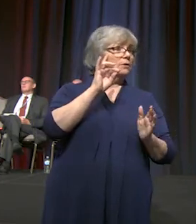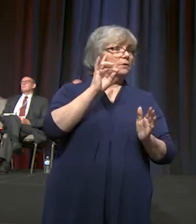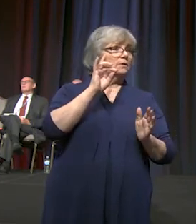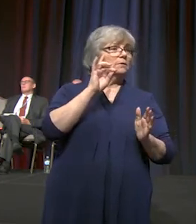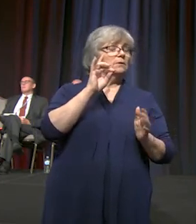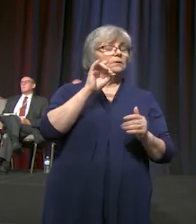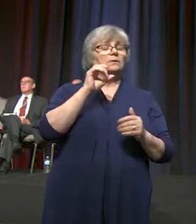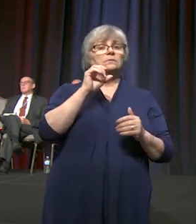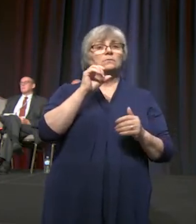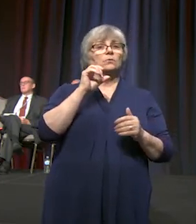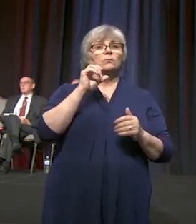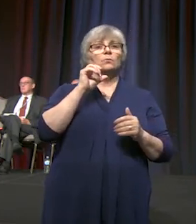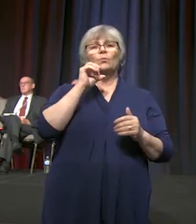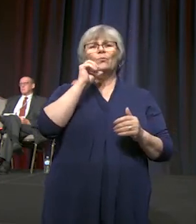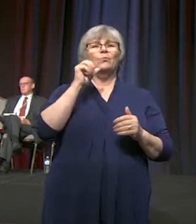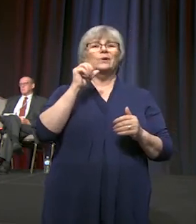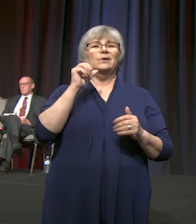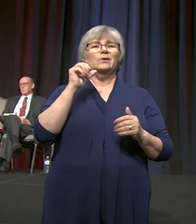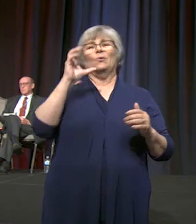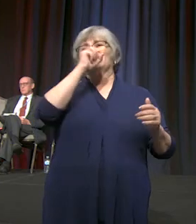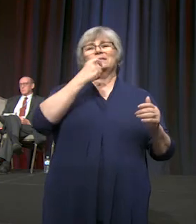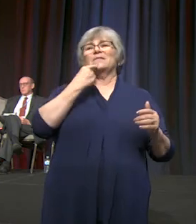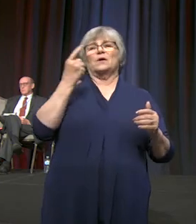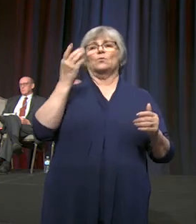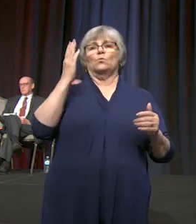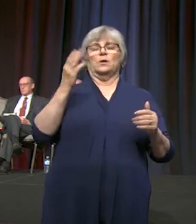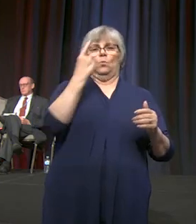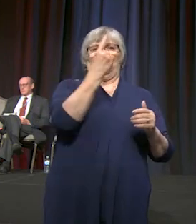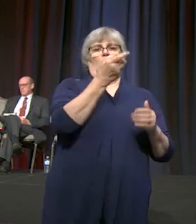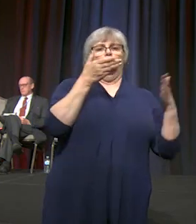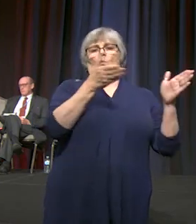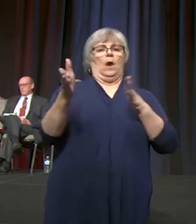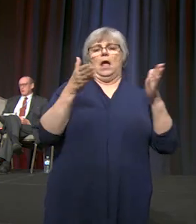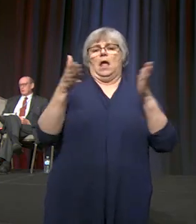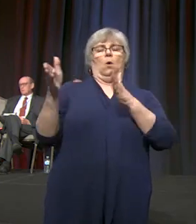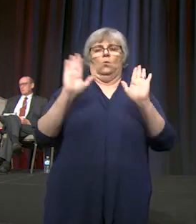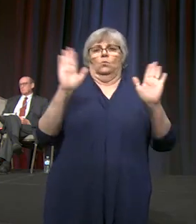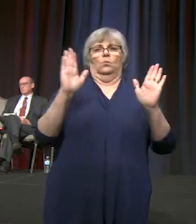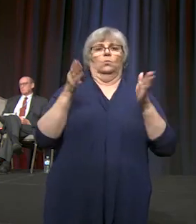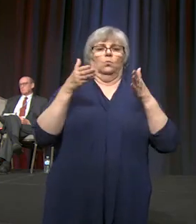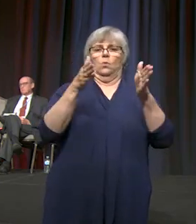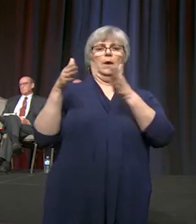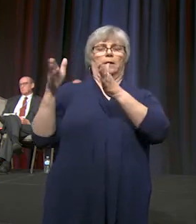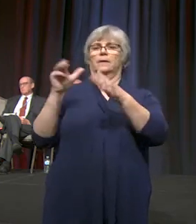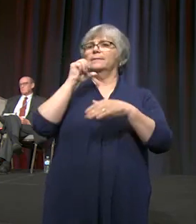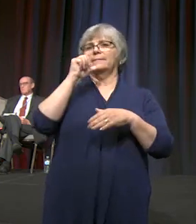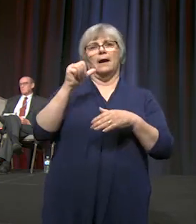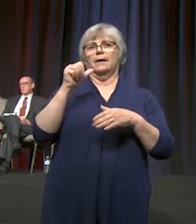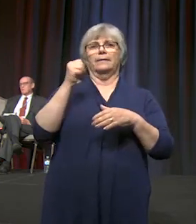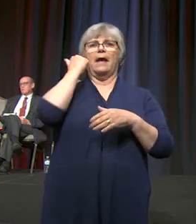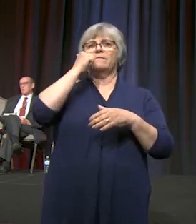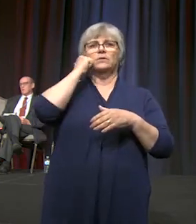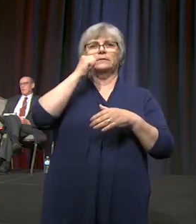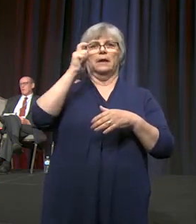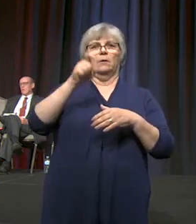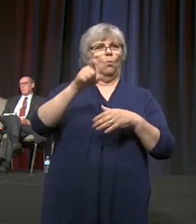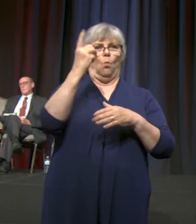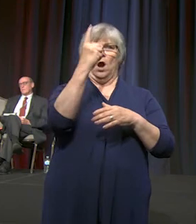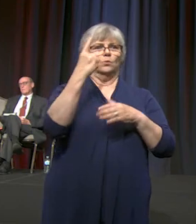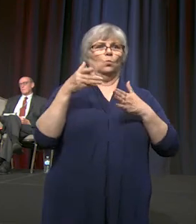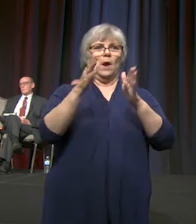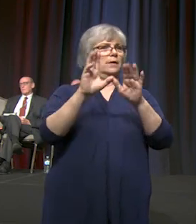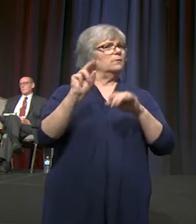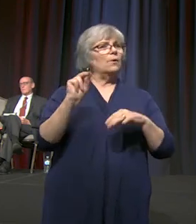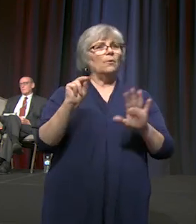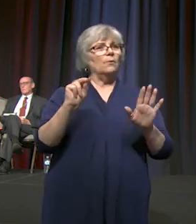not presume to offer one format or one method or one way to engage God daily, but